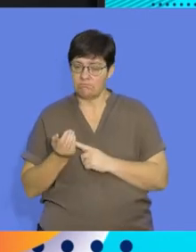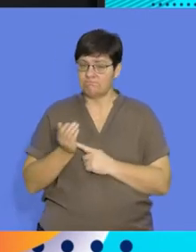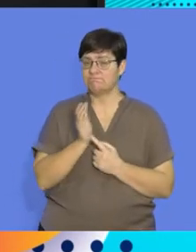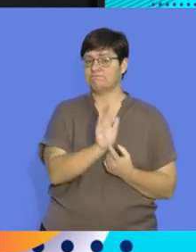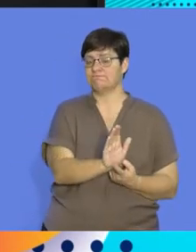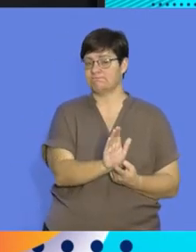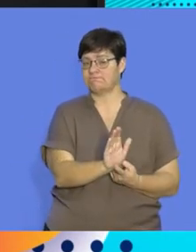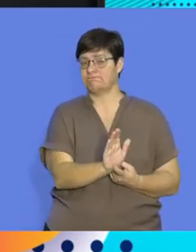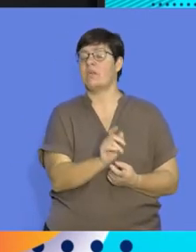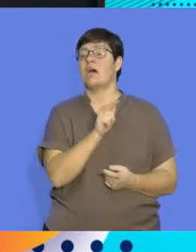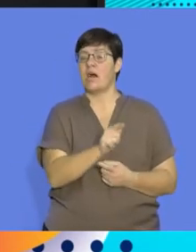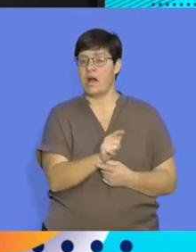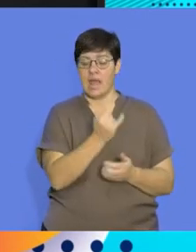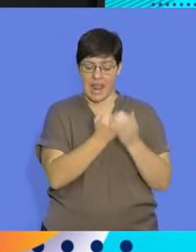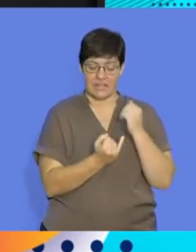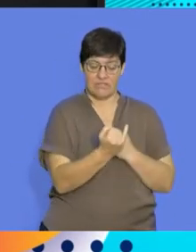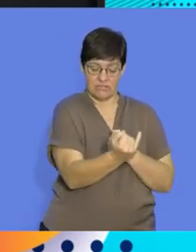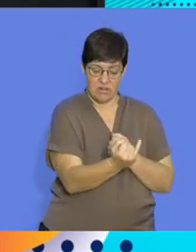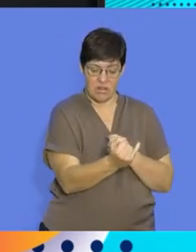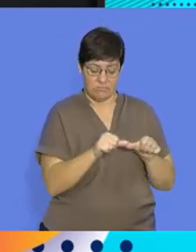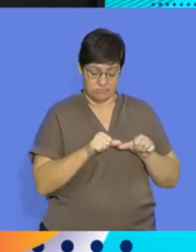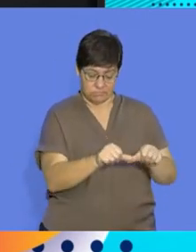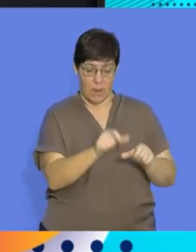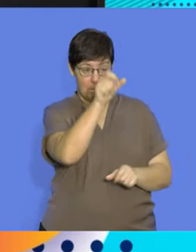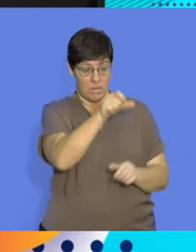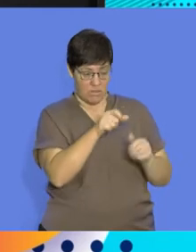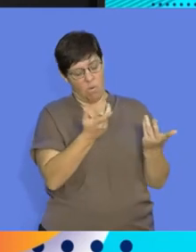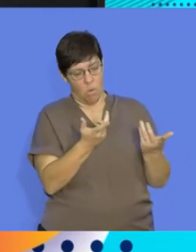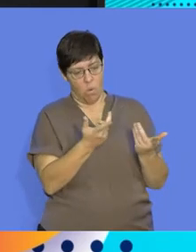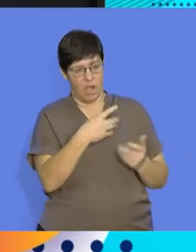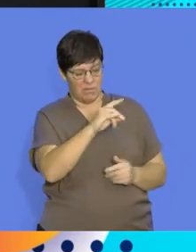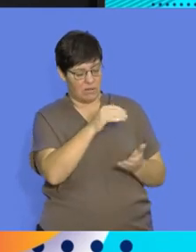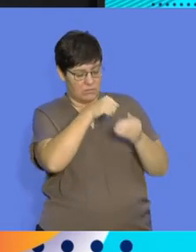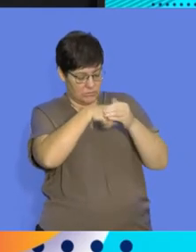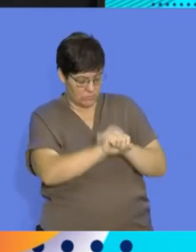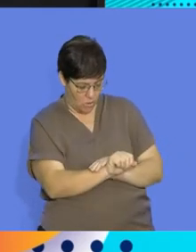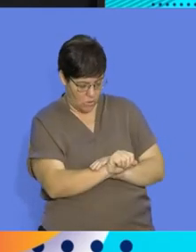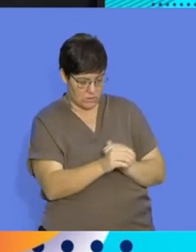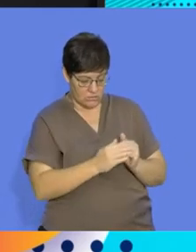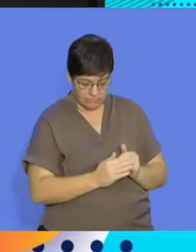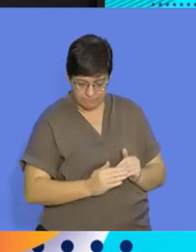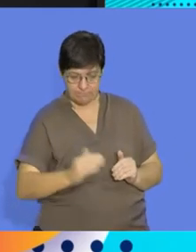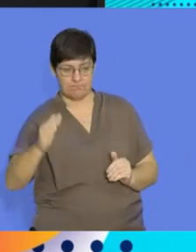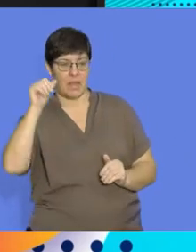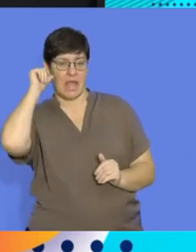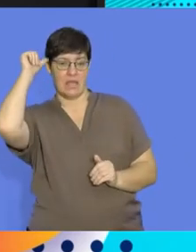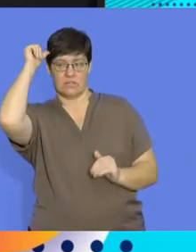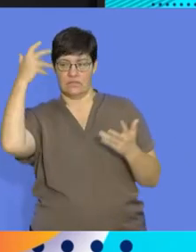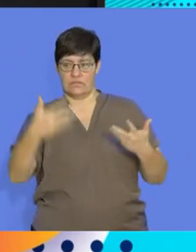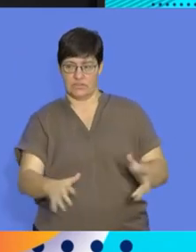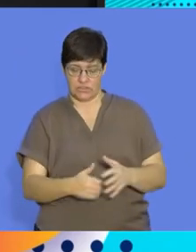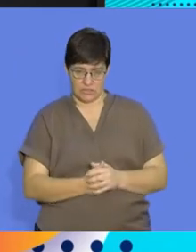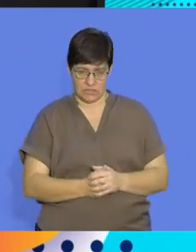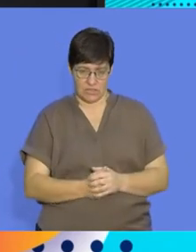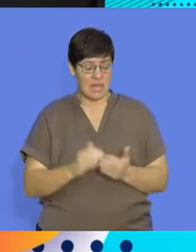the chances of individuals surviving from the time they are born till the time they reach adulthood. And so we know